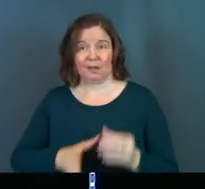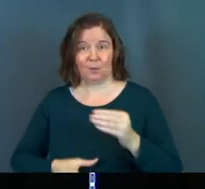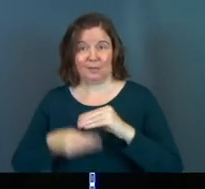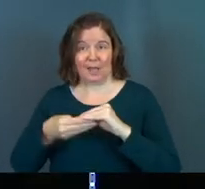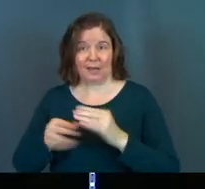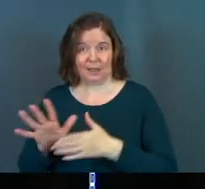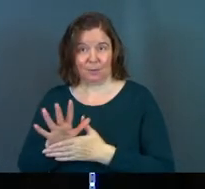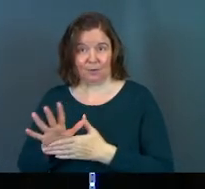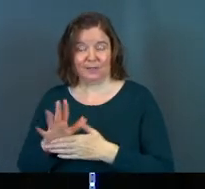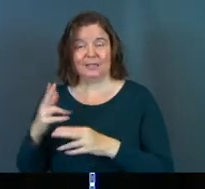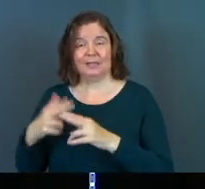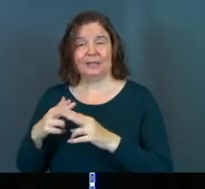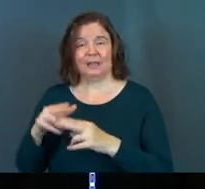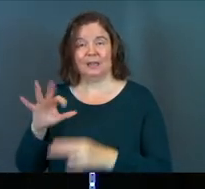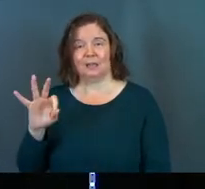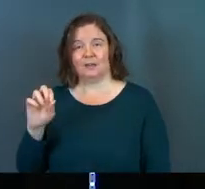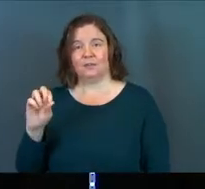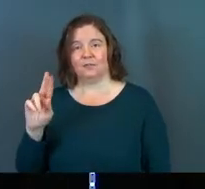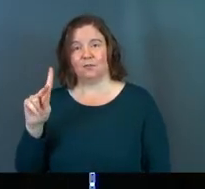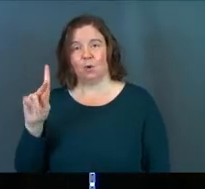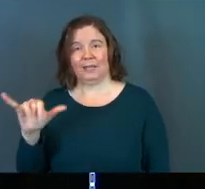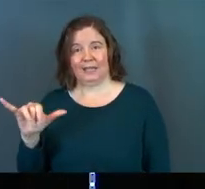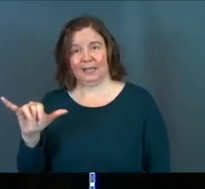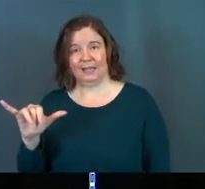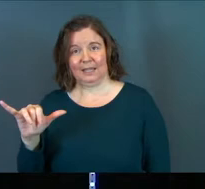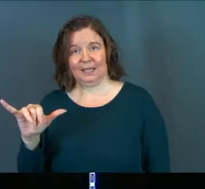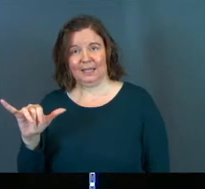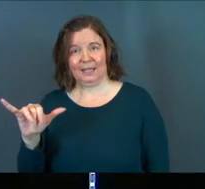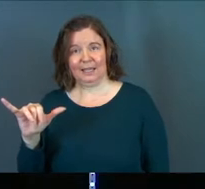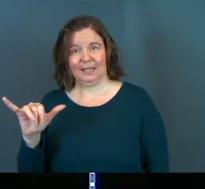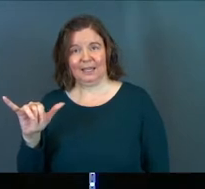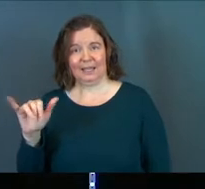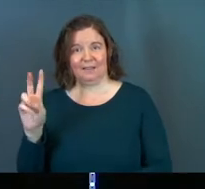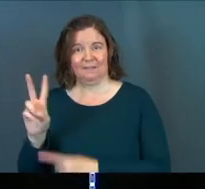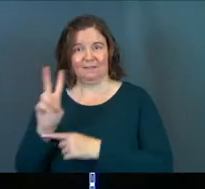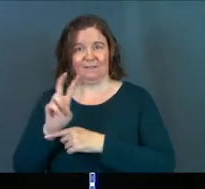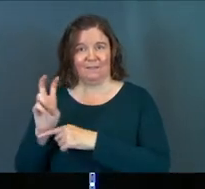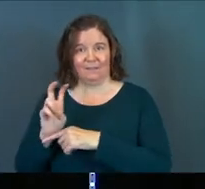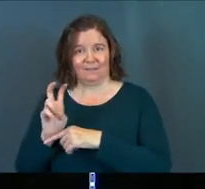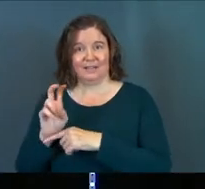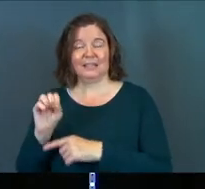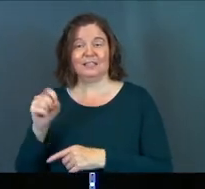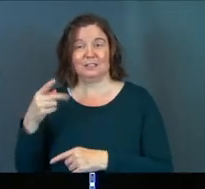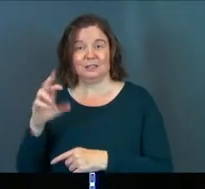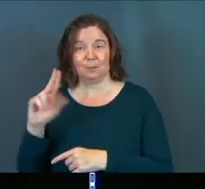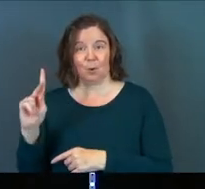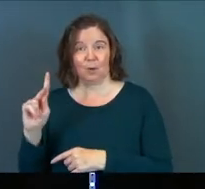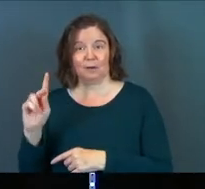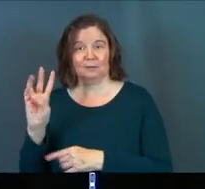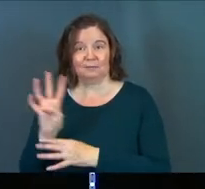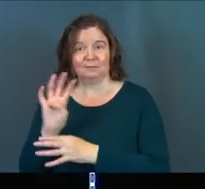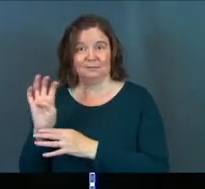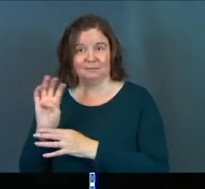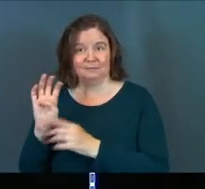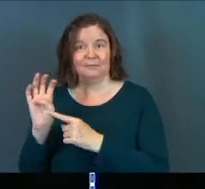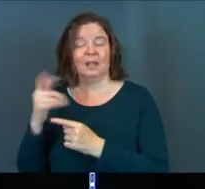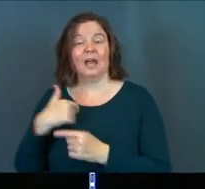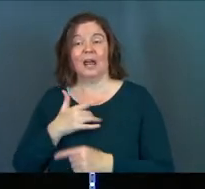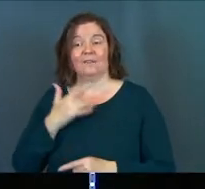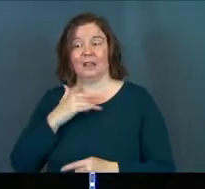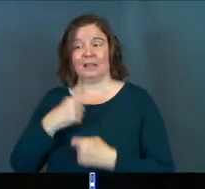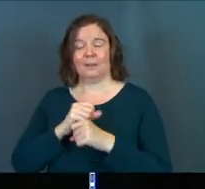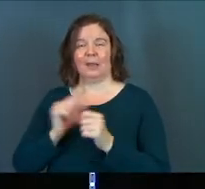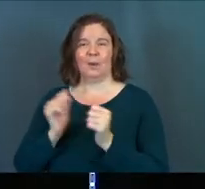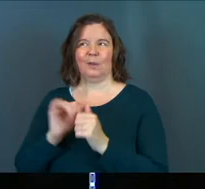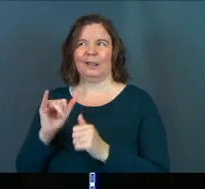movie. His name is Forky, okay? Yeah, come on. Forky is a spork that is